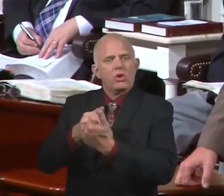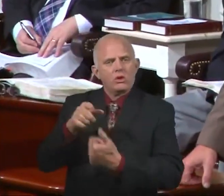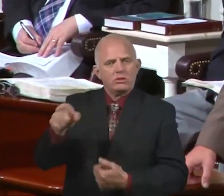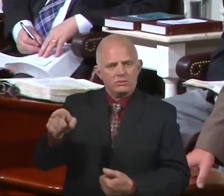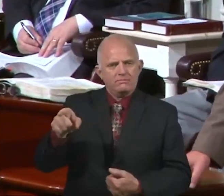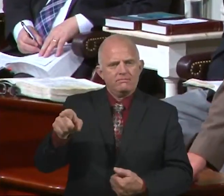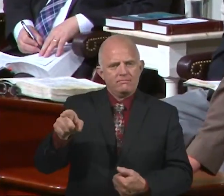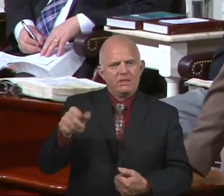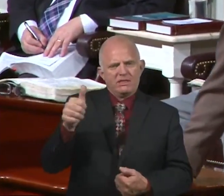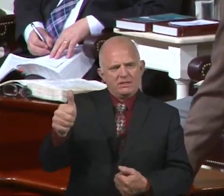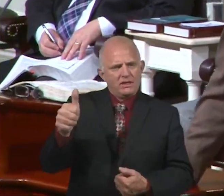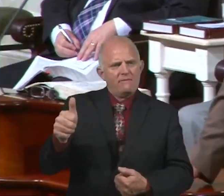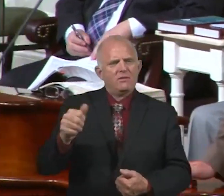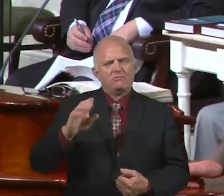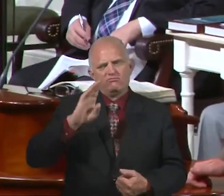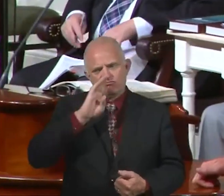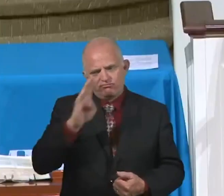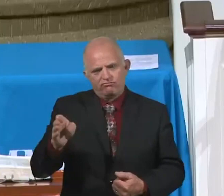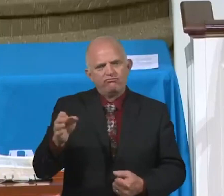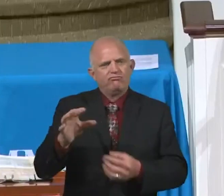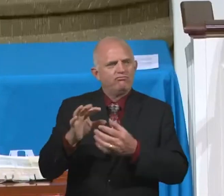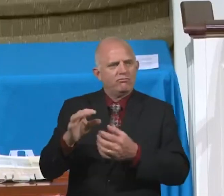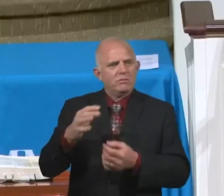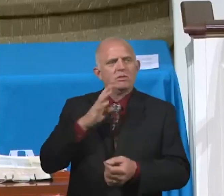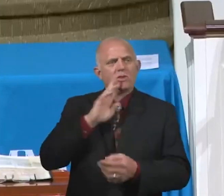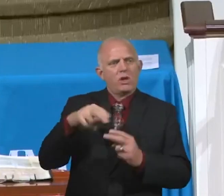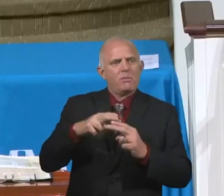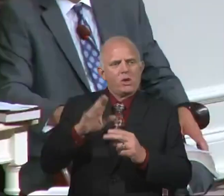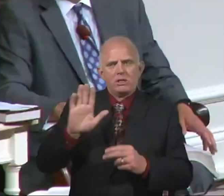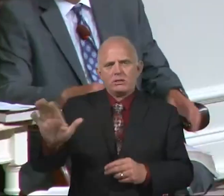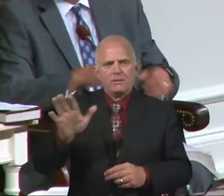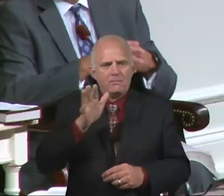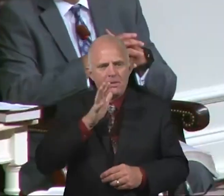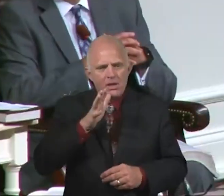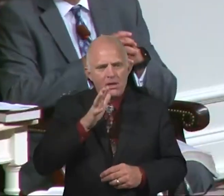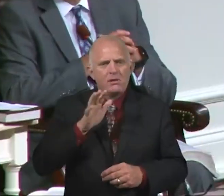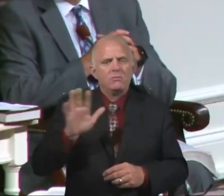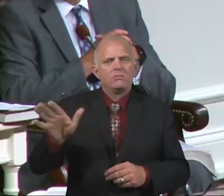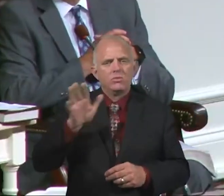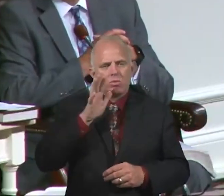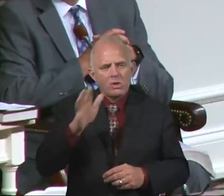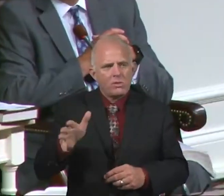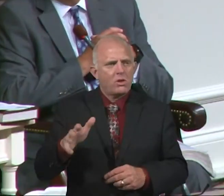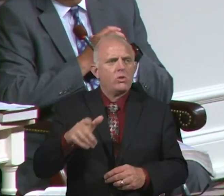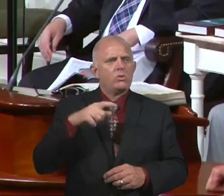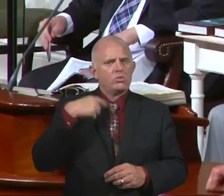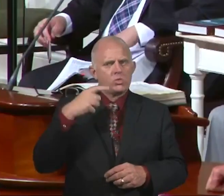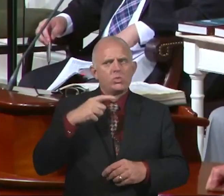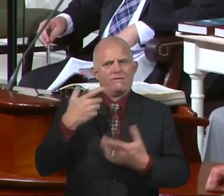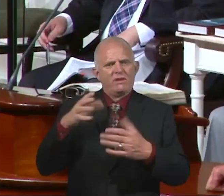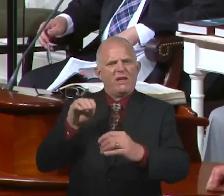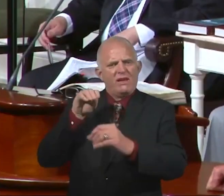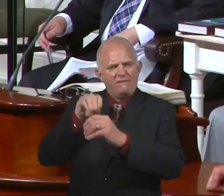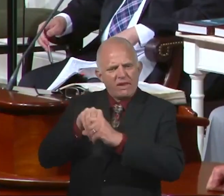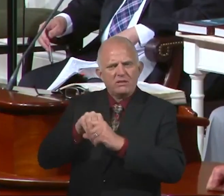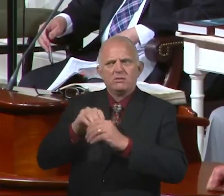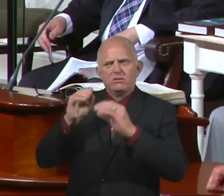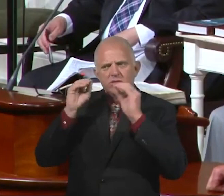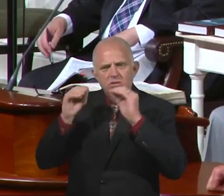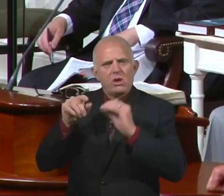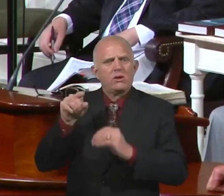He references his mother and his grandmother who invested in him as a child. He would tell him in chapter 3